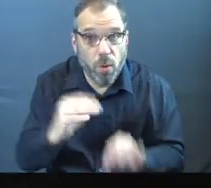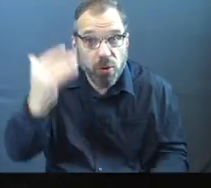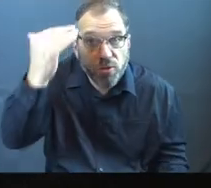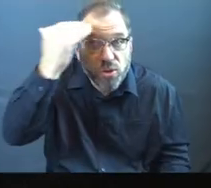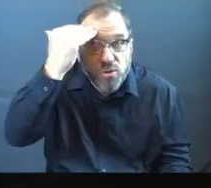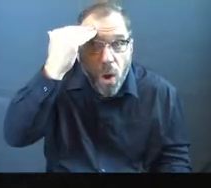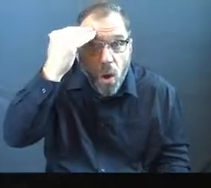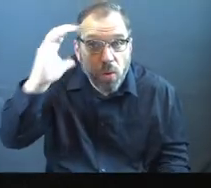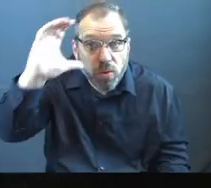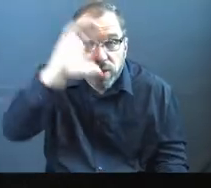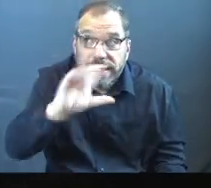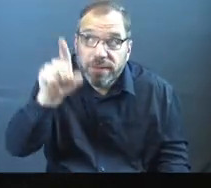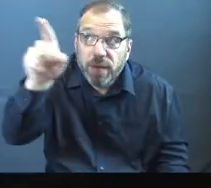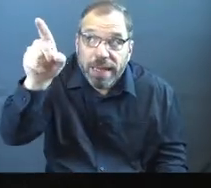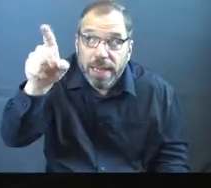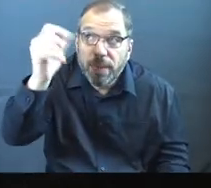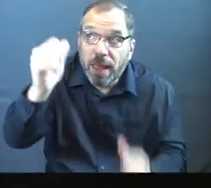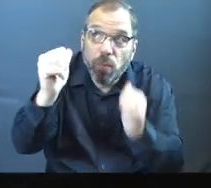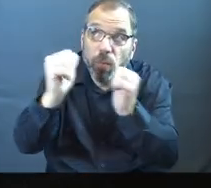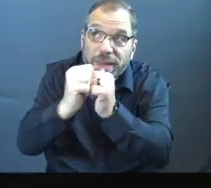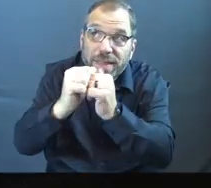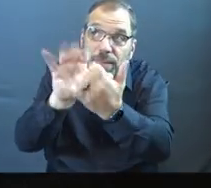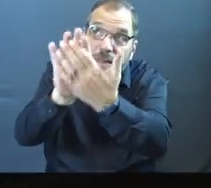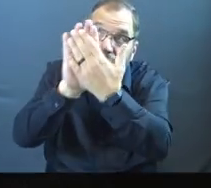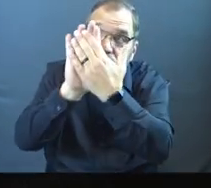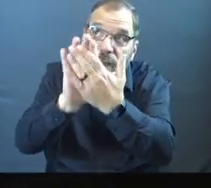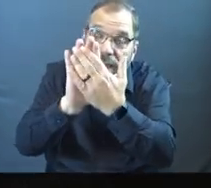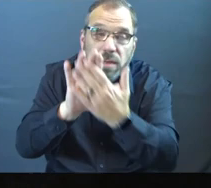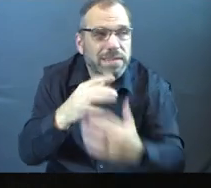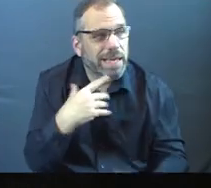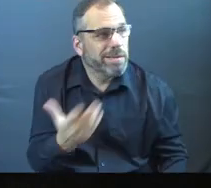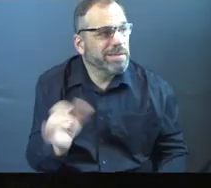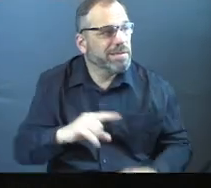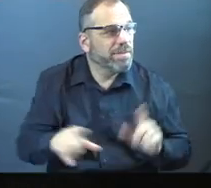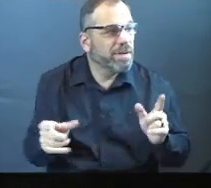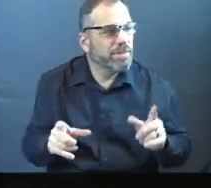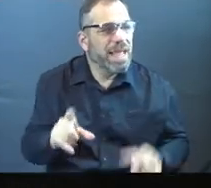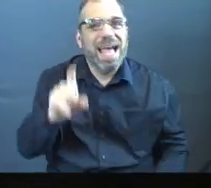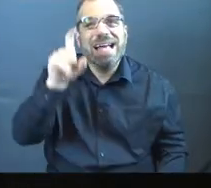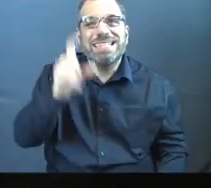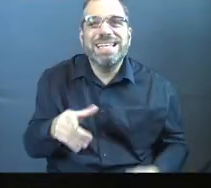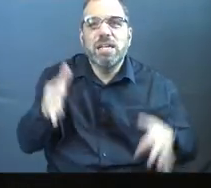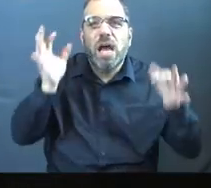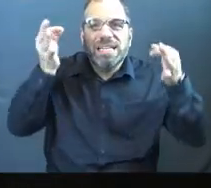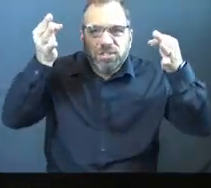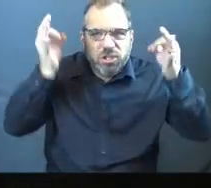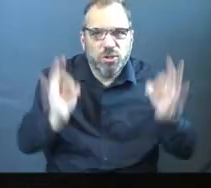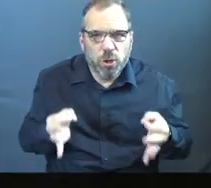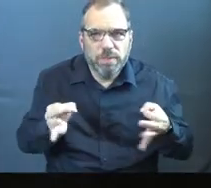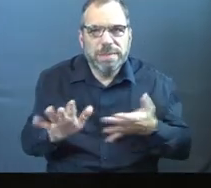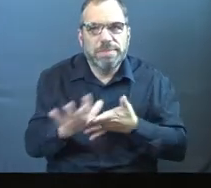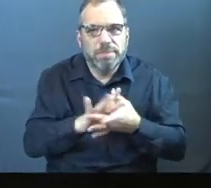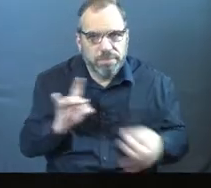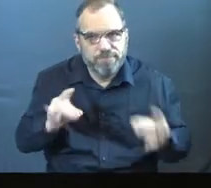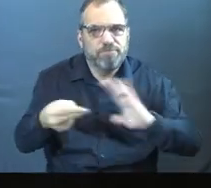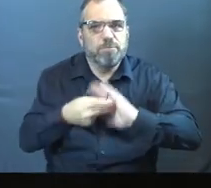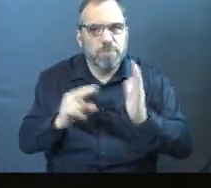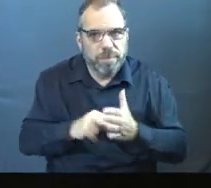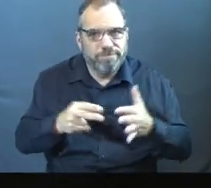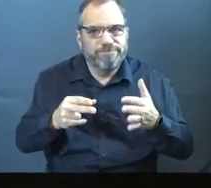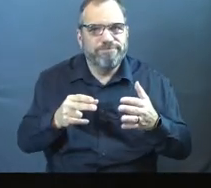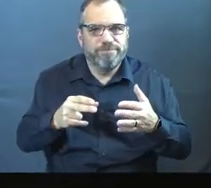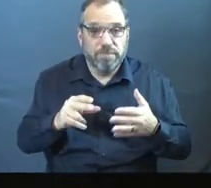know what we're seeking from God and with God in this time. Another way to say it is we need a determined spiritual purpose.